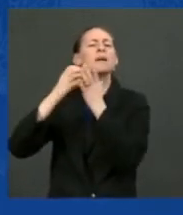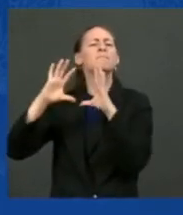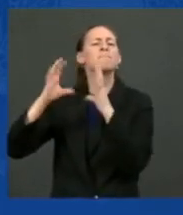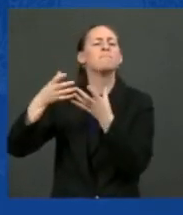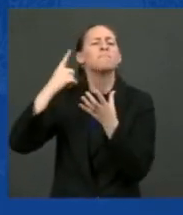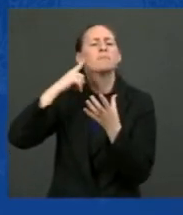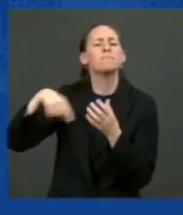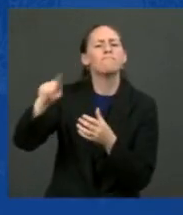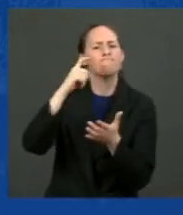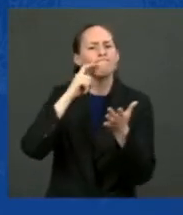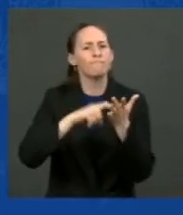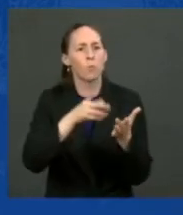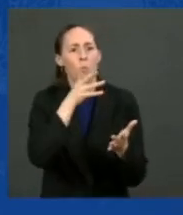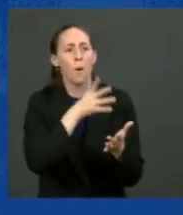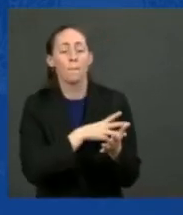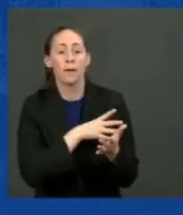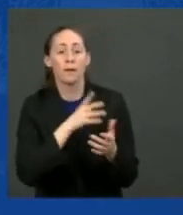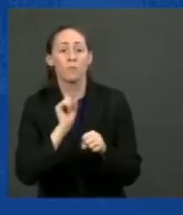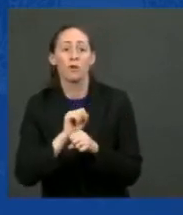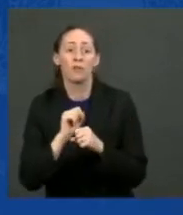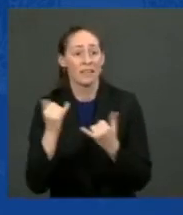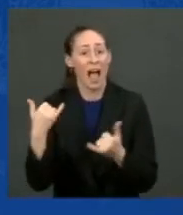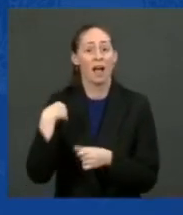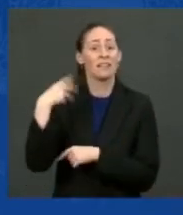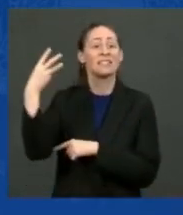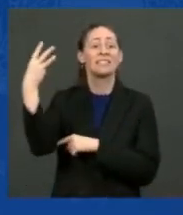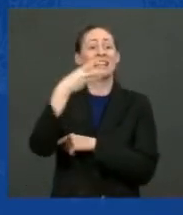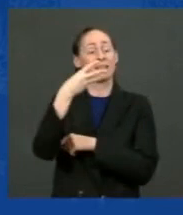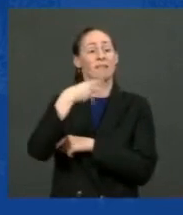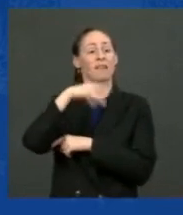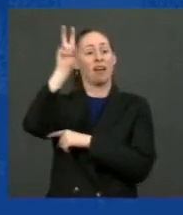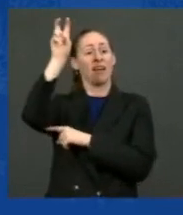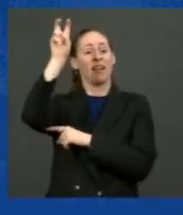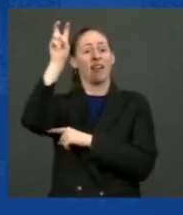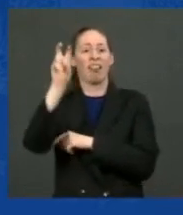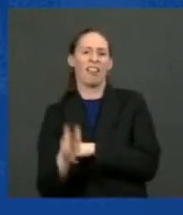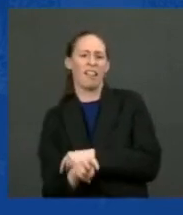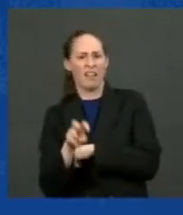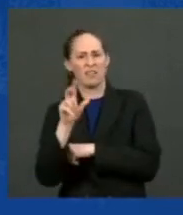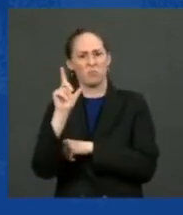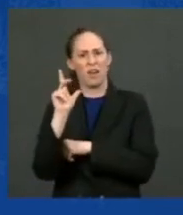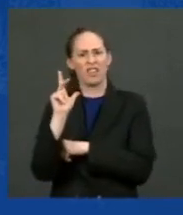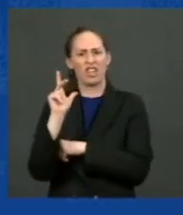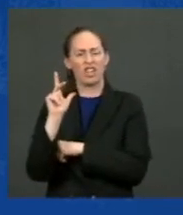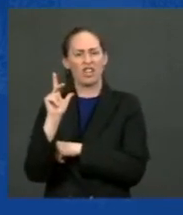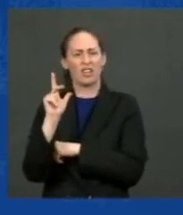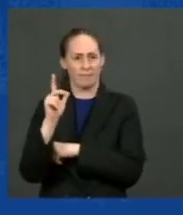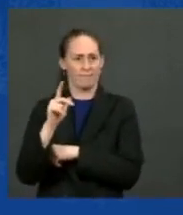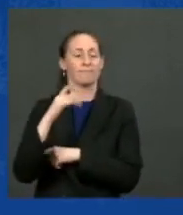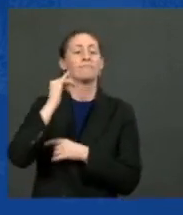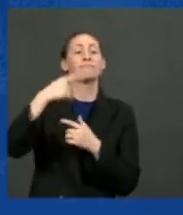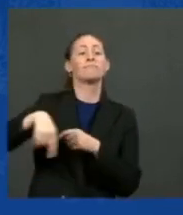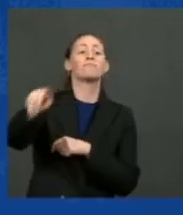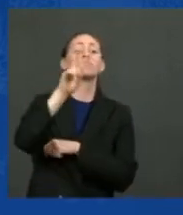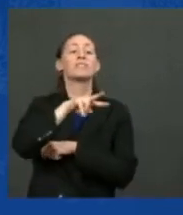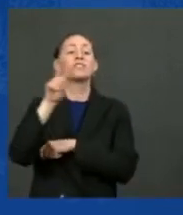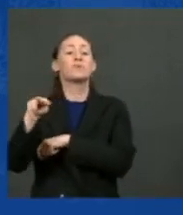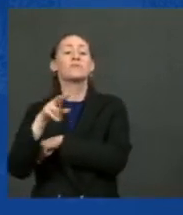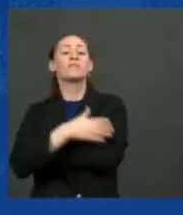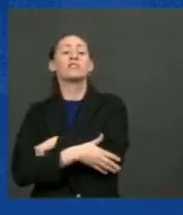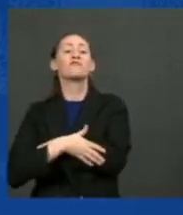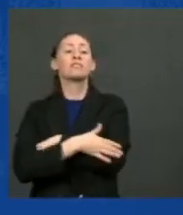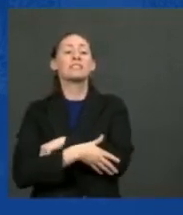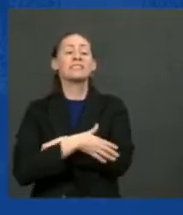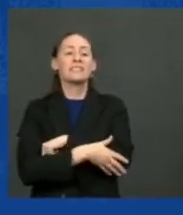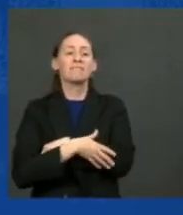You know where we are today? Not sixth. Yeah. 22 countries have a higher percentage of their women in the workforce